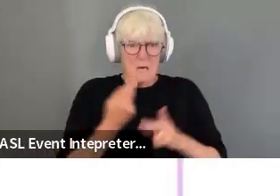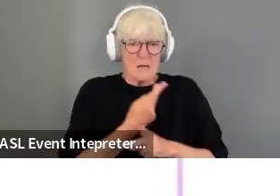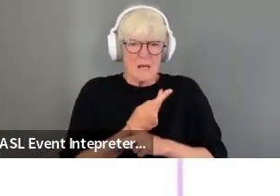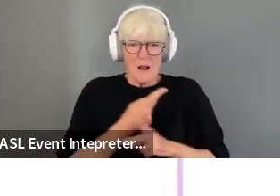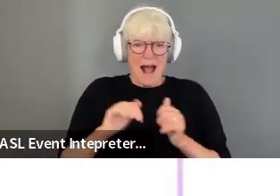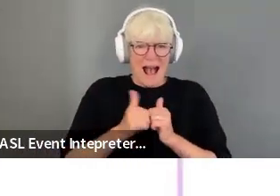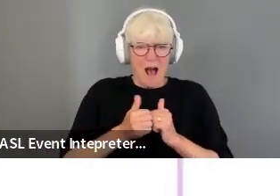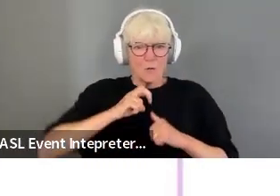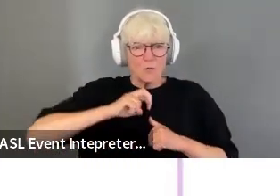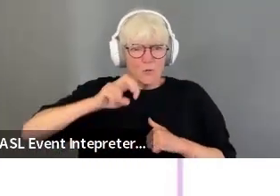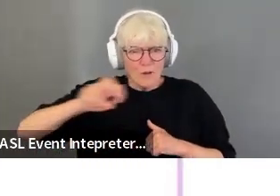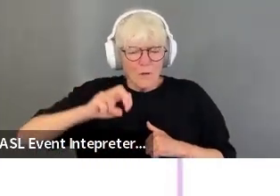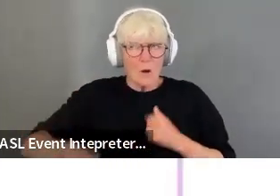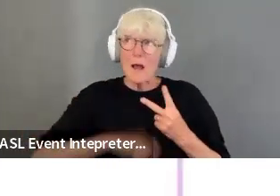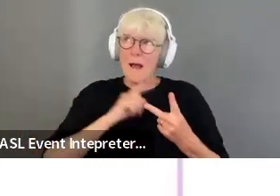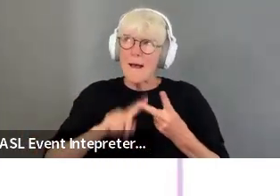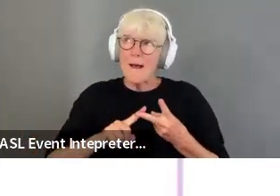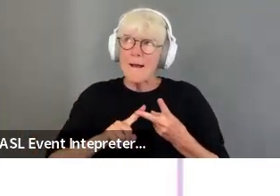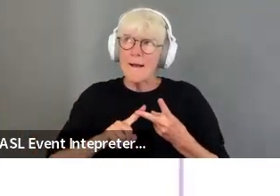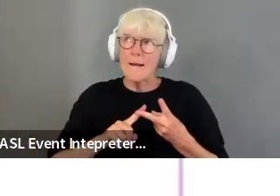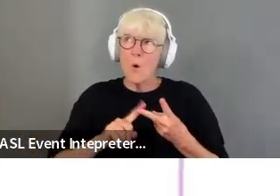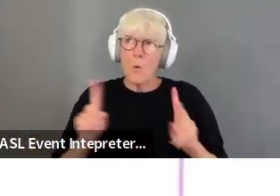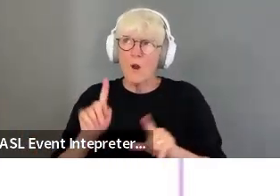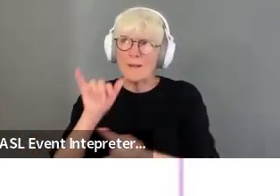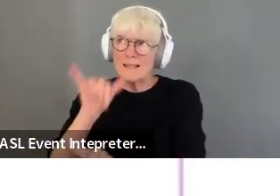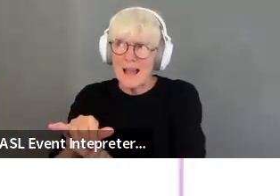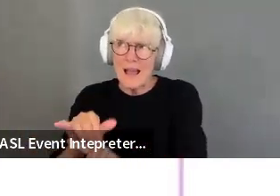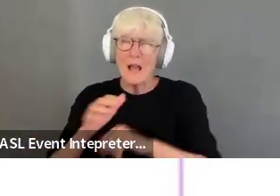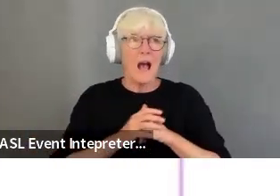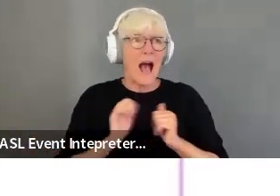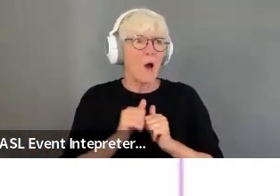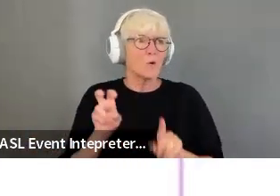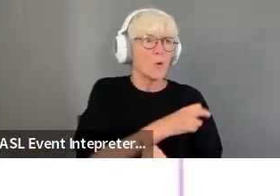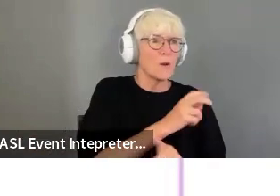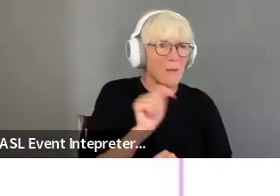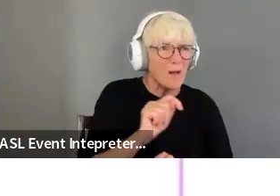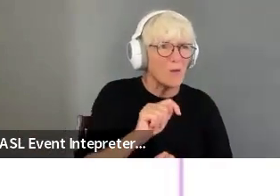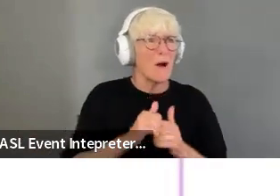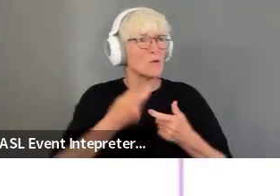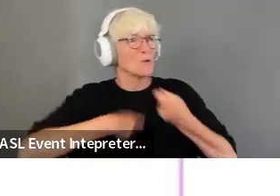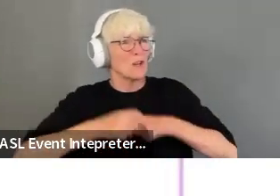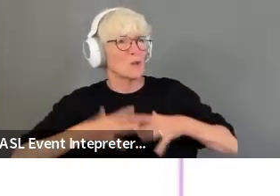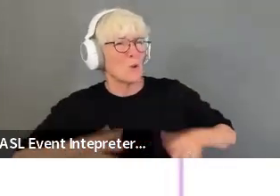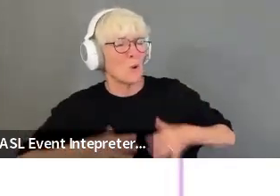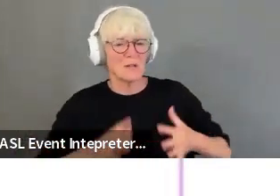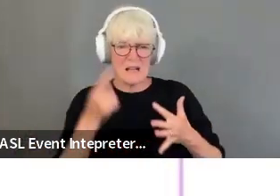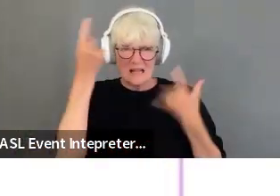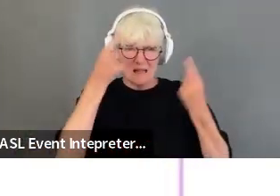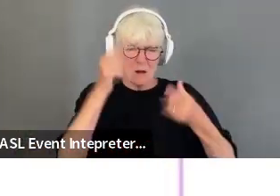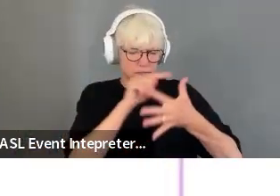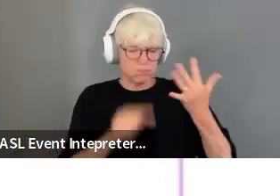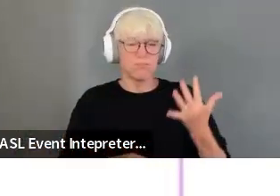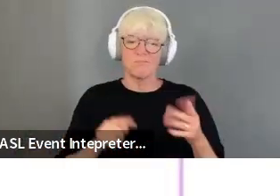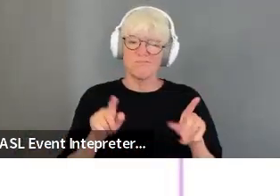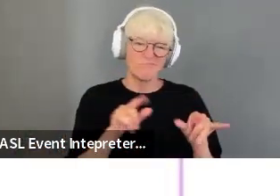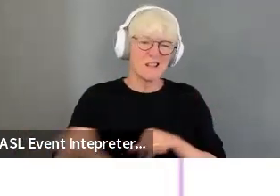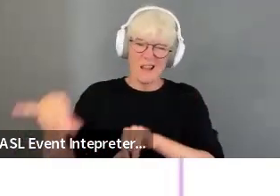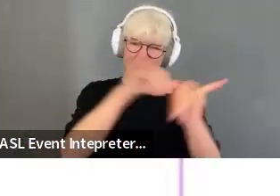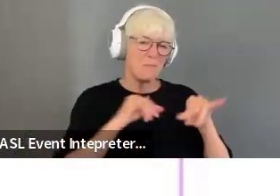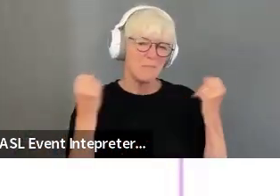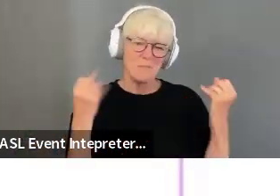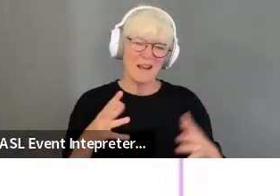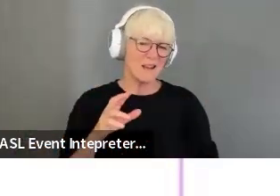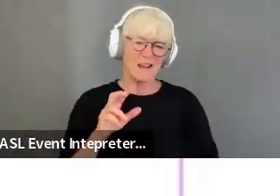and where he's going to stay. He also has to plan how he's going to go to the bathroom, change his clothes and many other logistics that disabled travelers must grapple with.